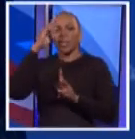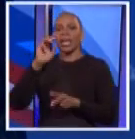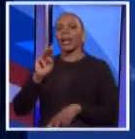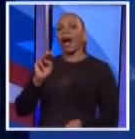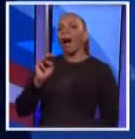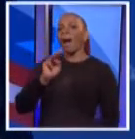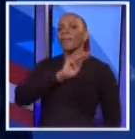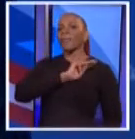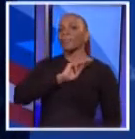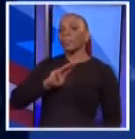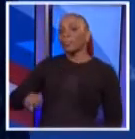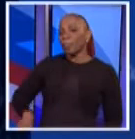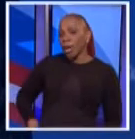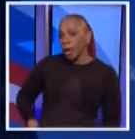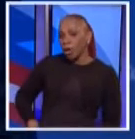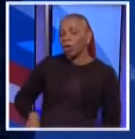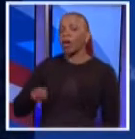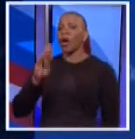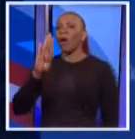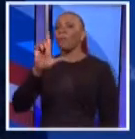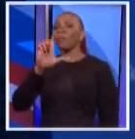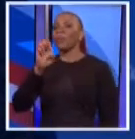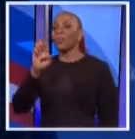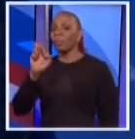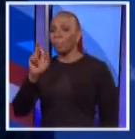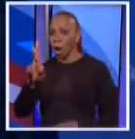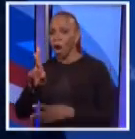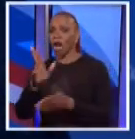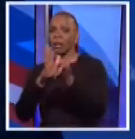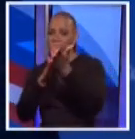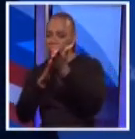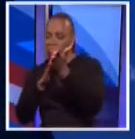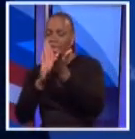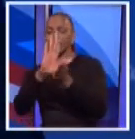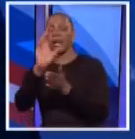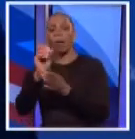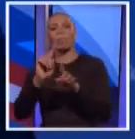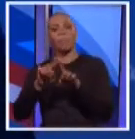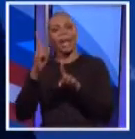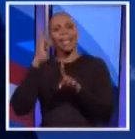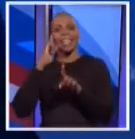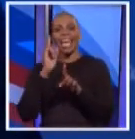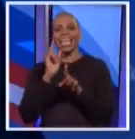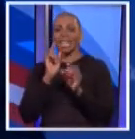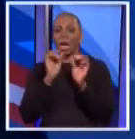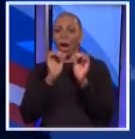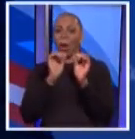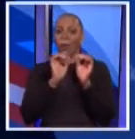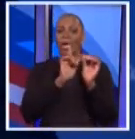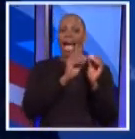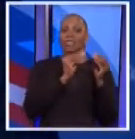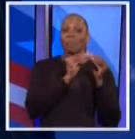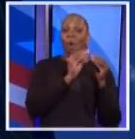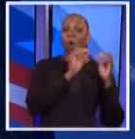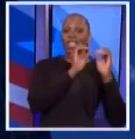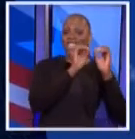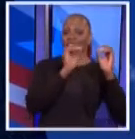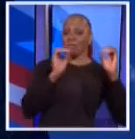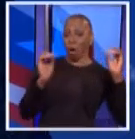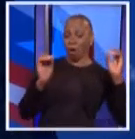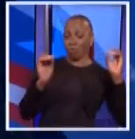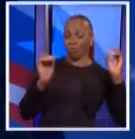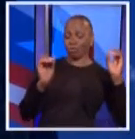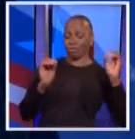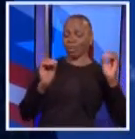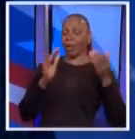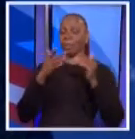I'm not. I applaud the way he has created his company and his wealth, but I think there are a significant number of zeros between him and me. And so I want folks to